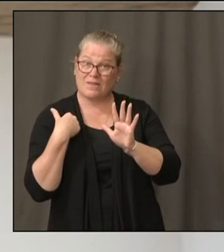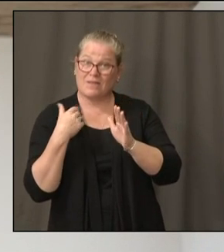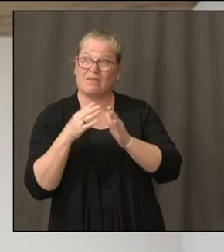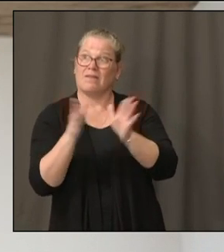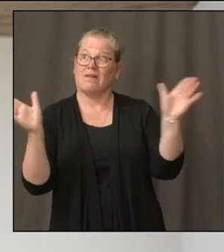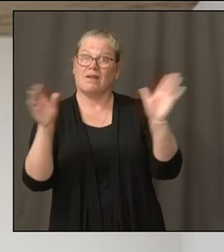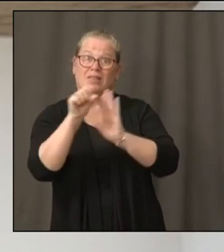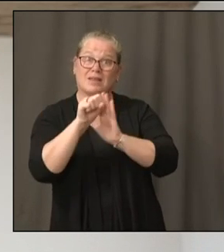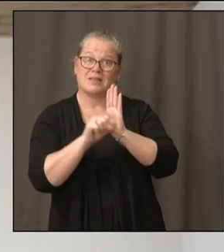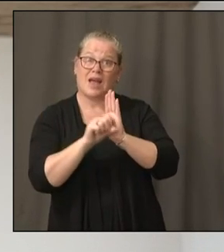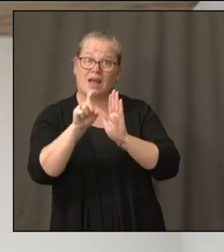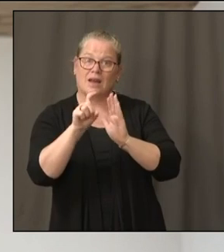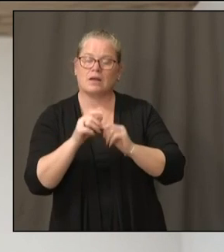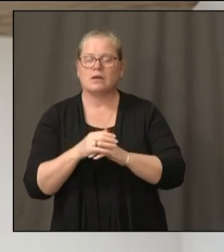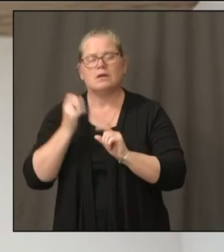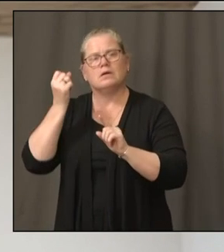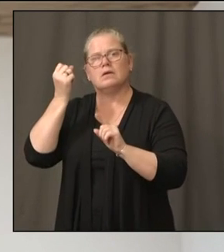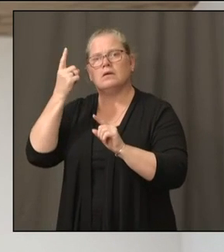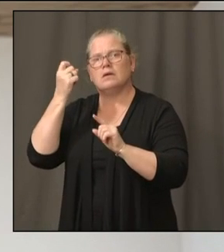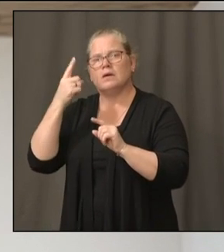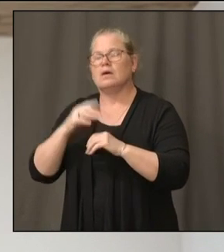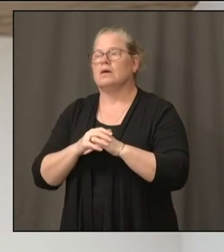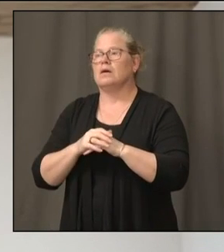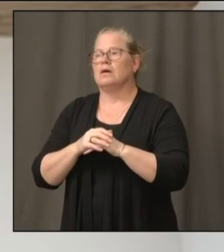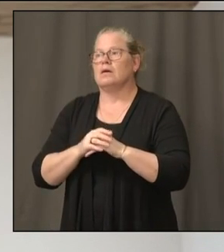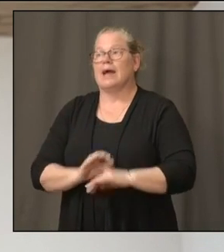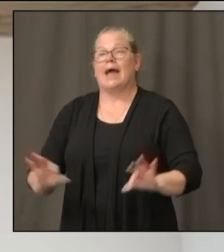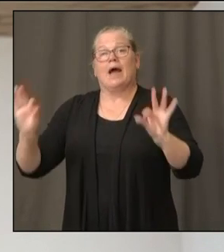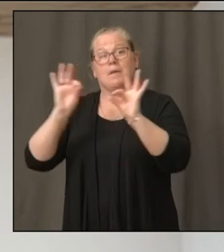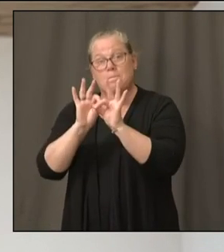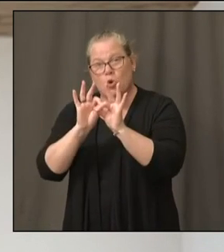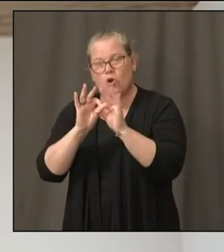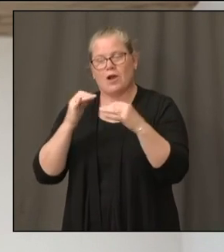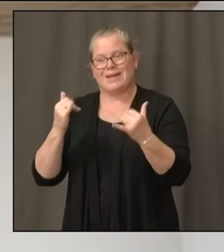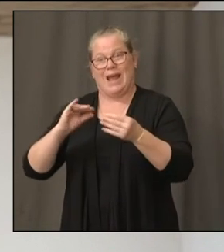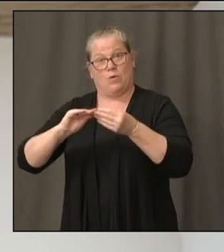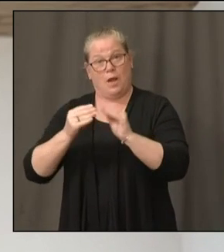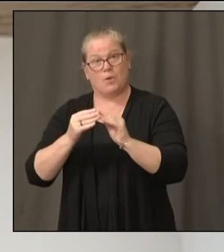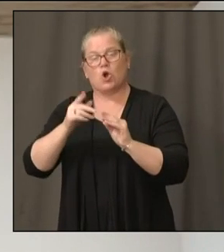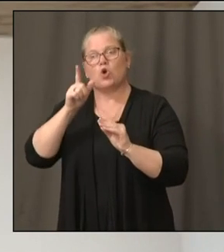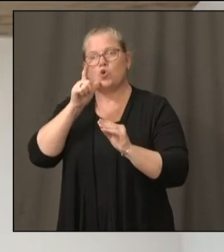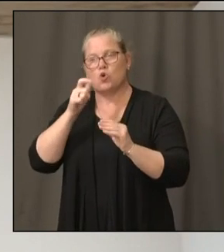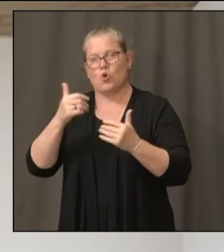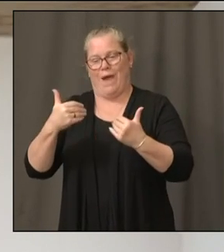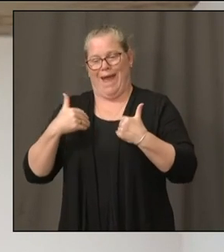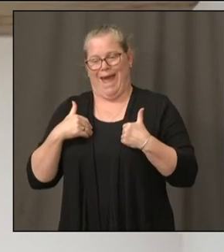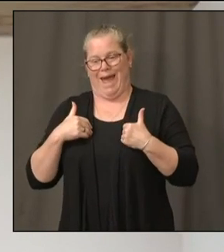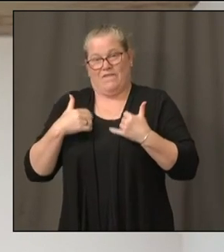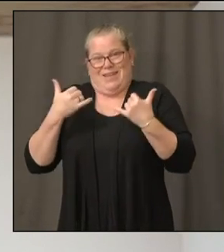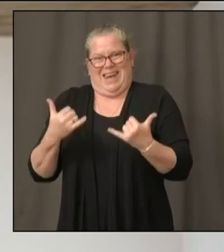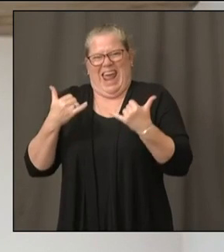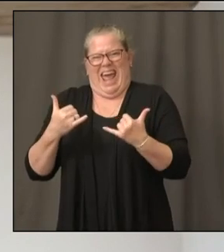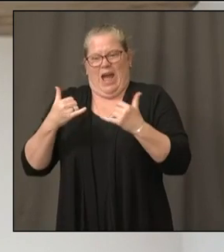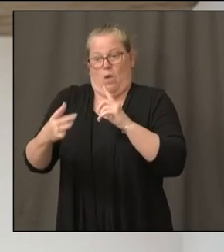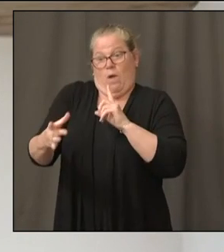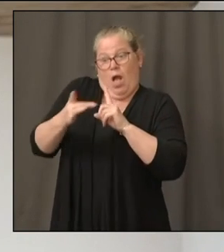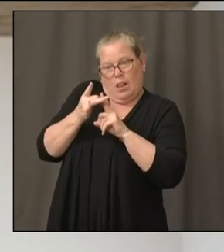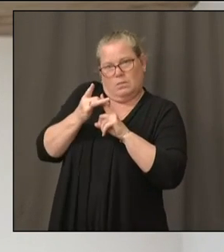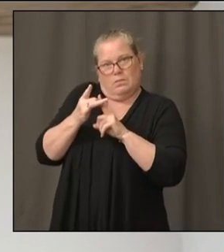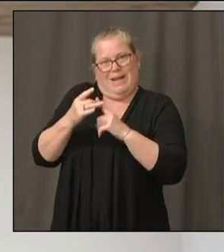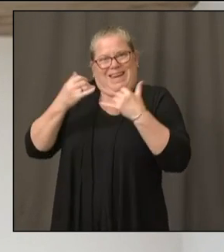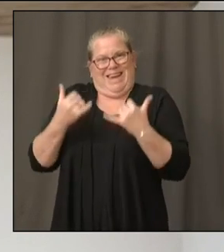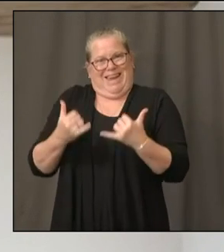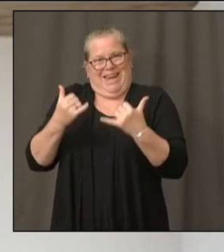not how many people have been infected. The only way to determine that is to do what's called a seroprevalence study.